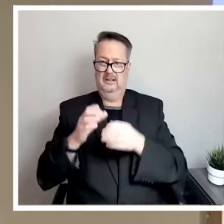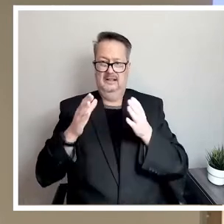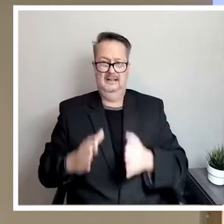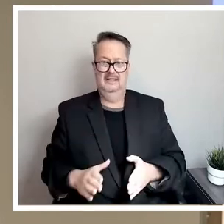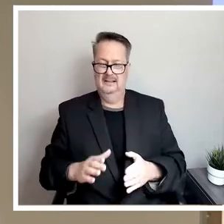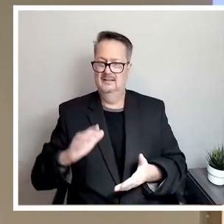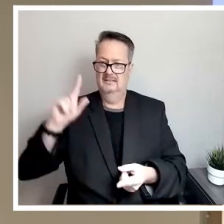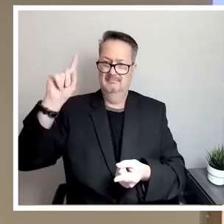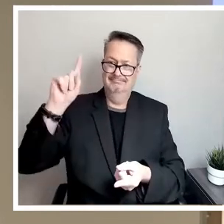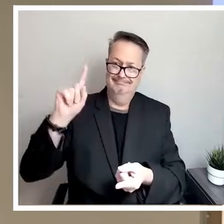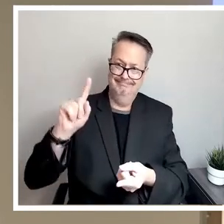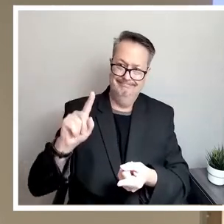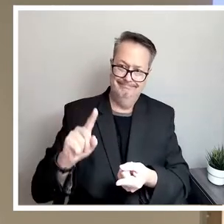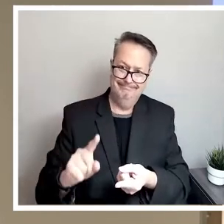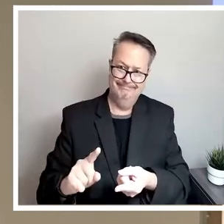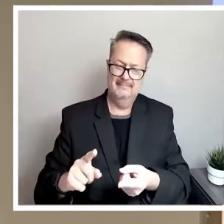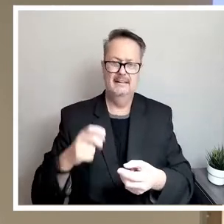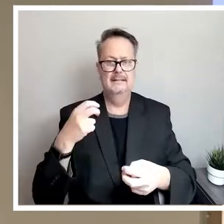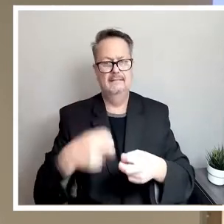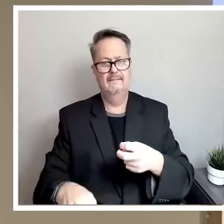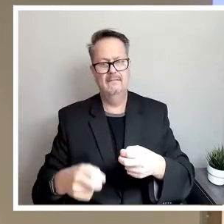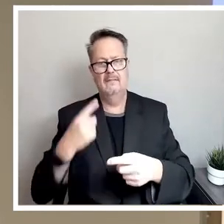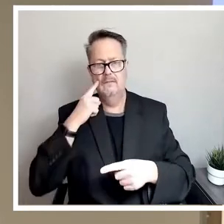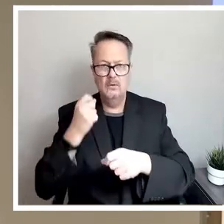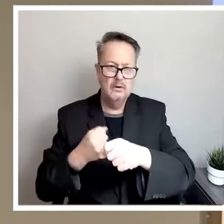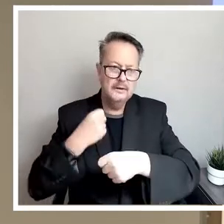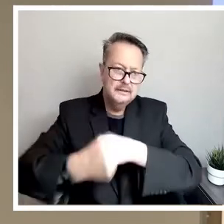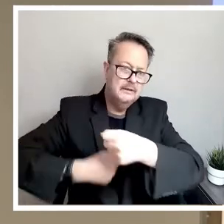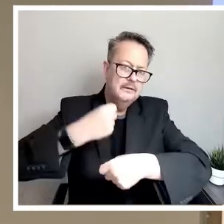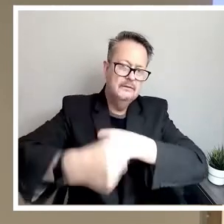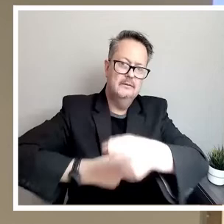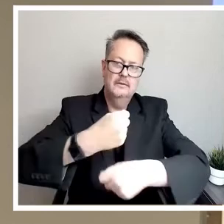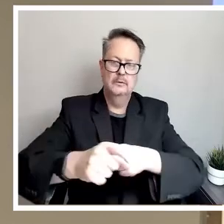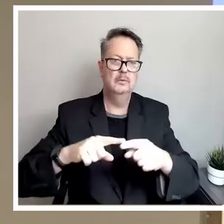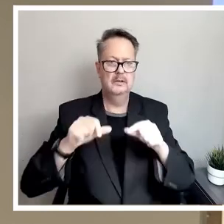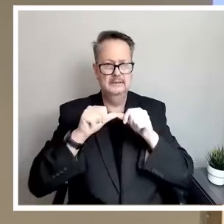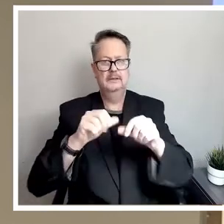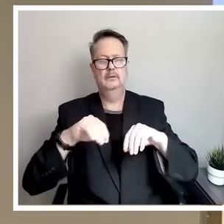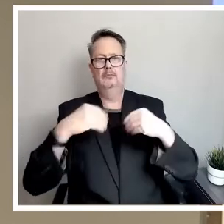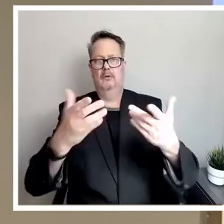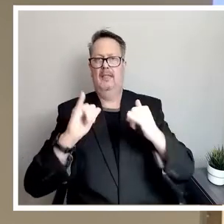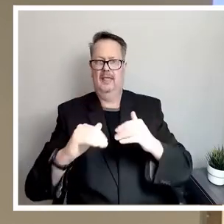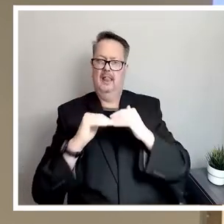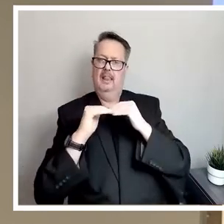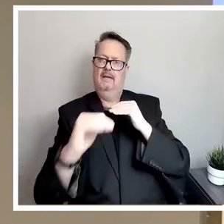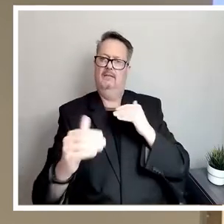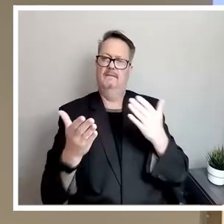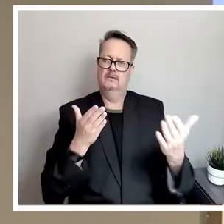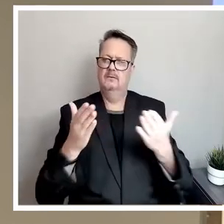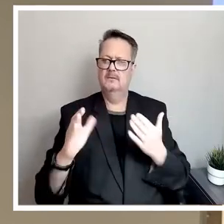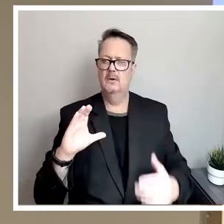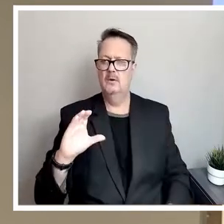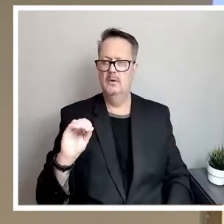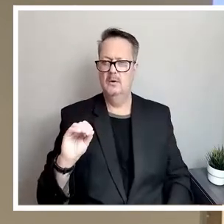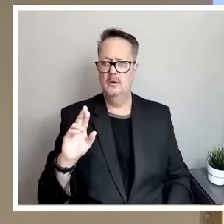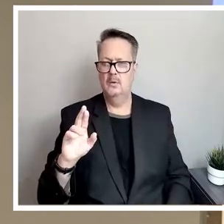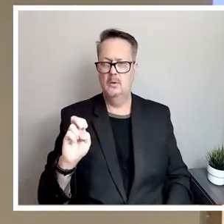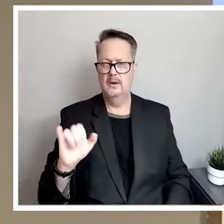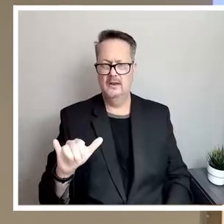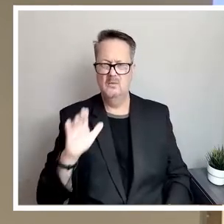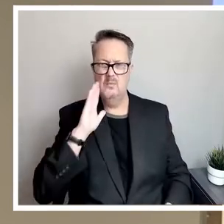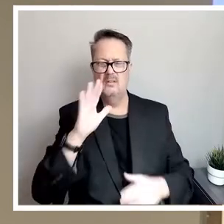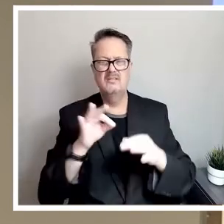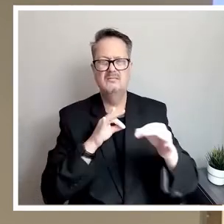to continue to provide the service our community expects out of us. And Corey will talk about that as an element of our overall